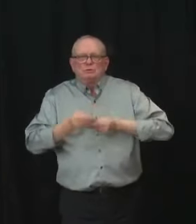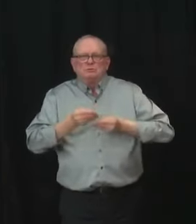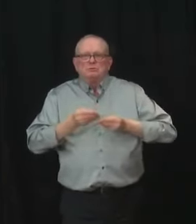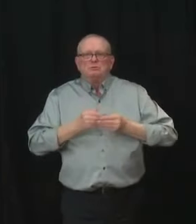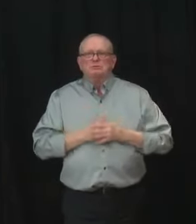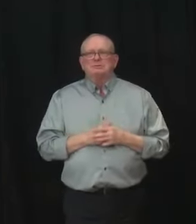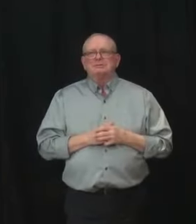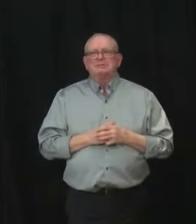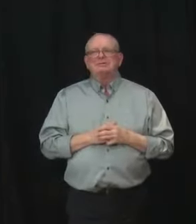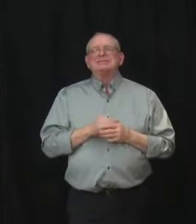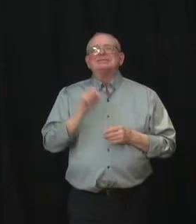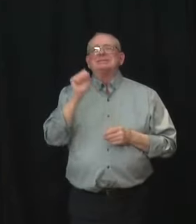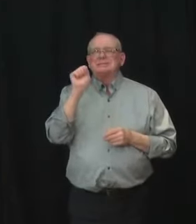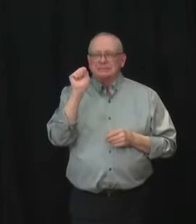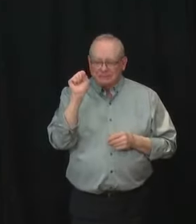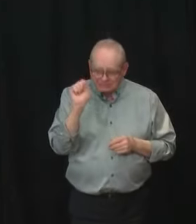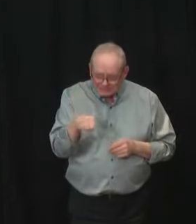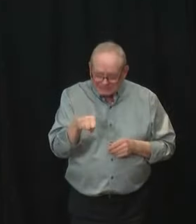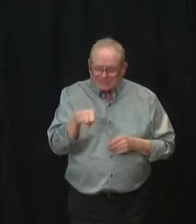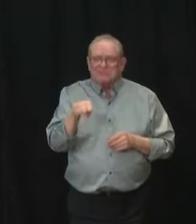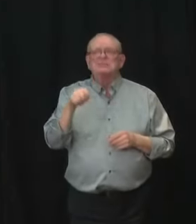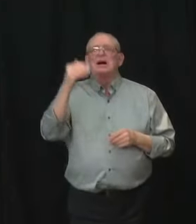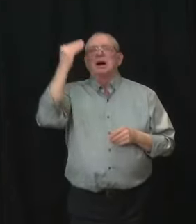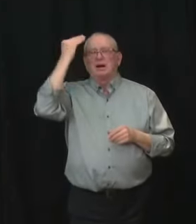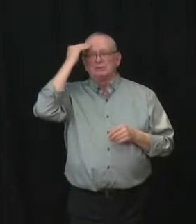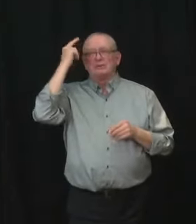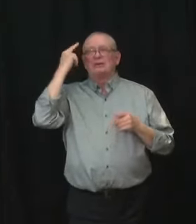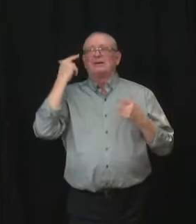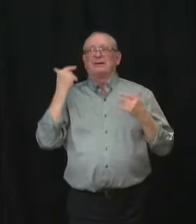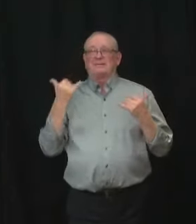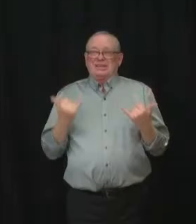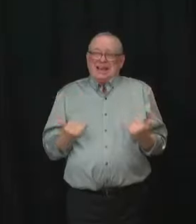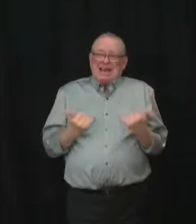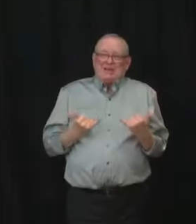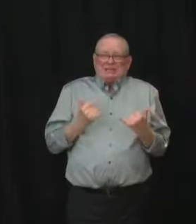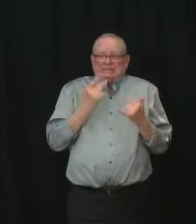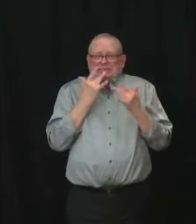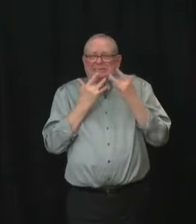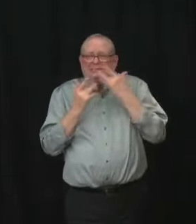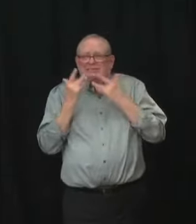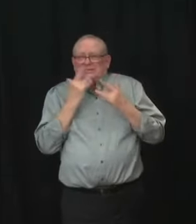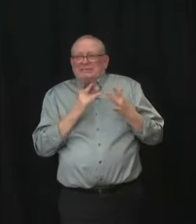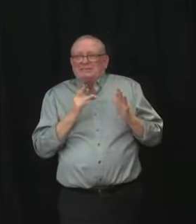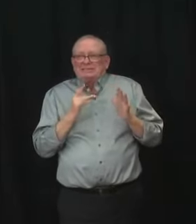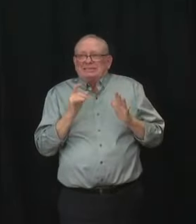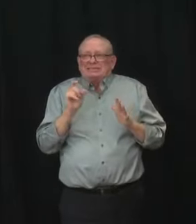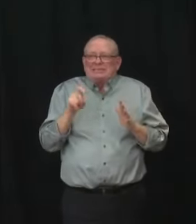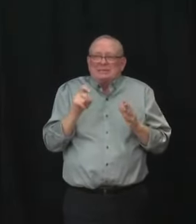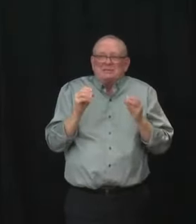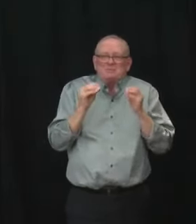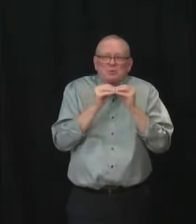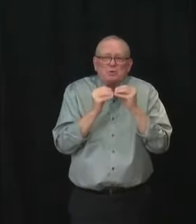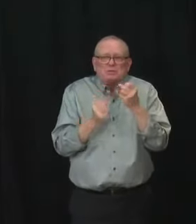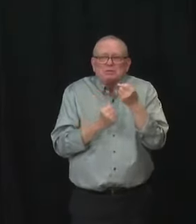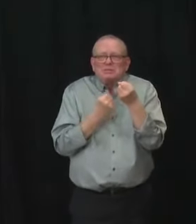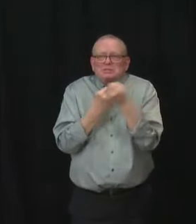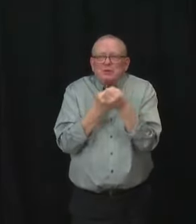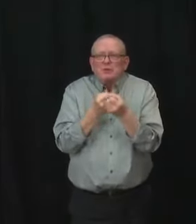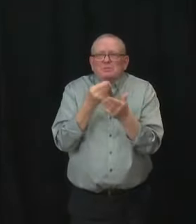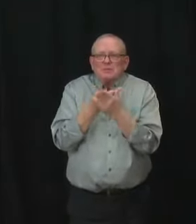that there's a there's there's an infrastructure deficit there uh and as you indicated uh work has been ongoing in terms of uh how do we address that.